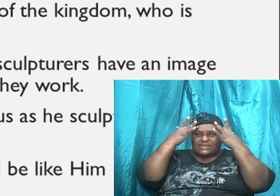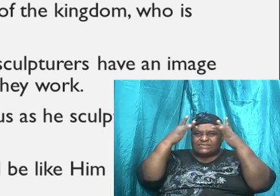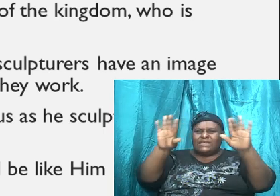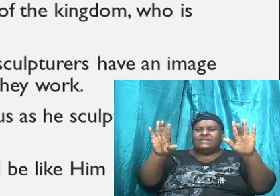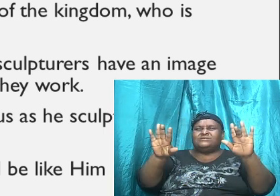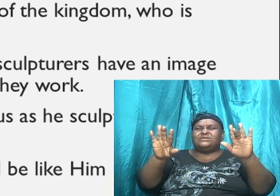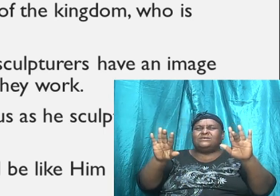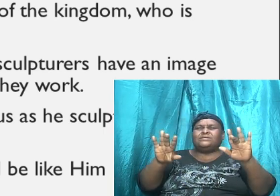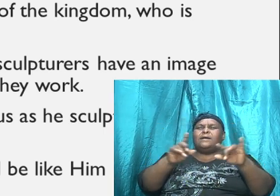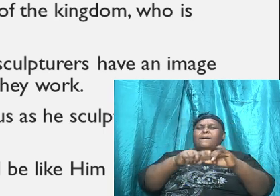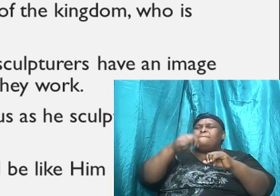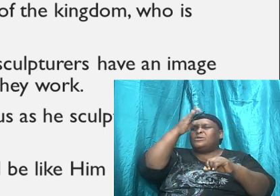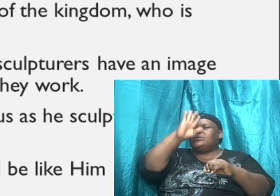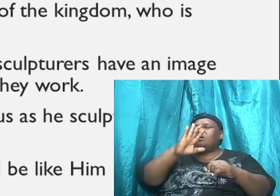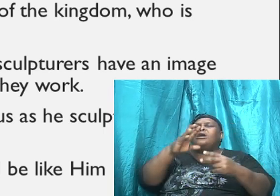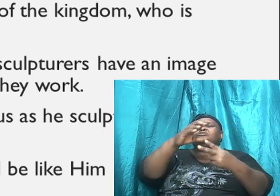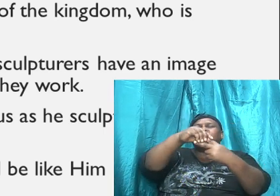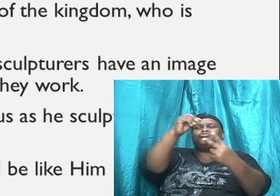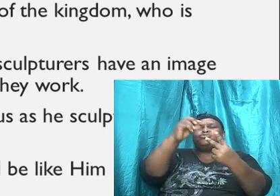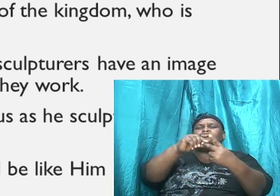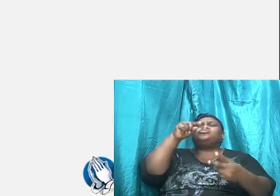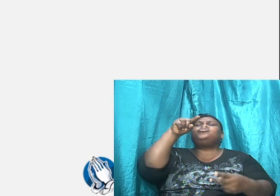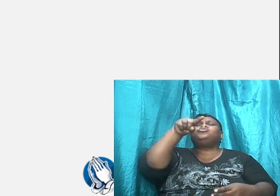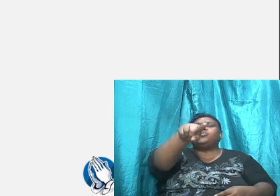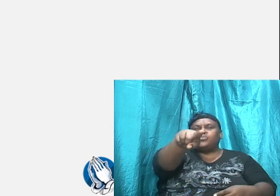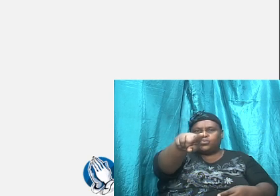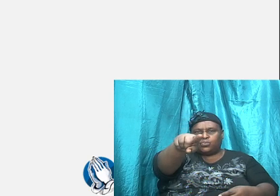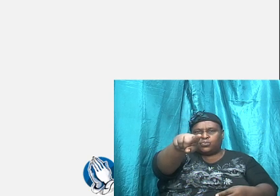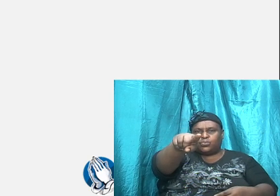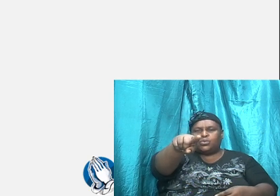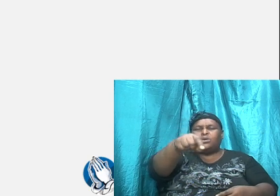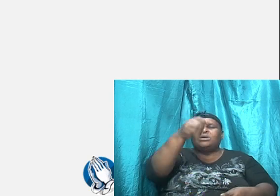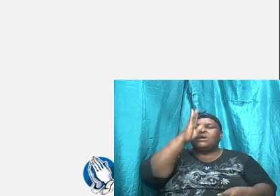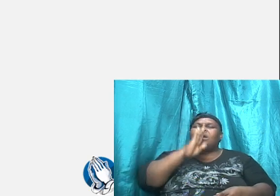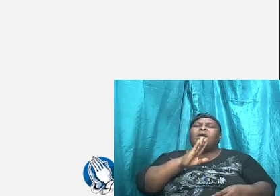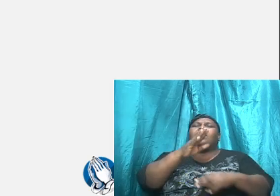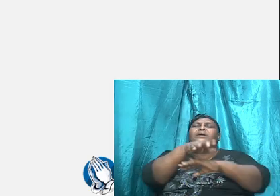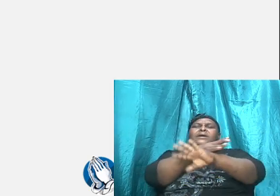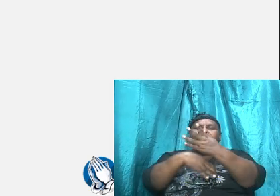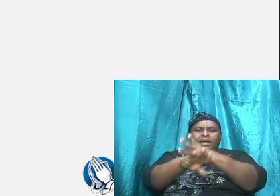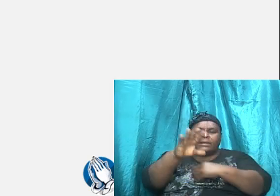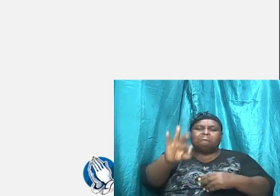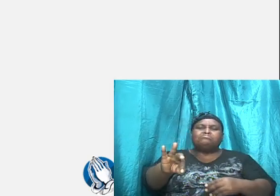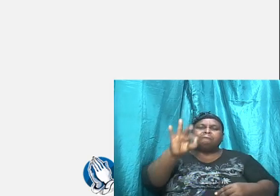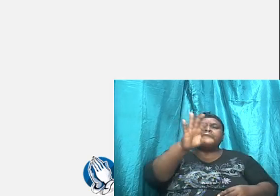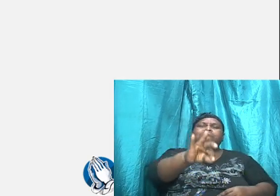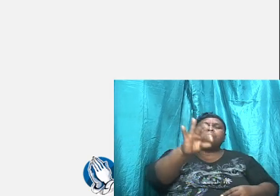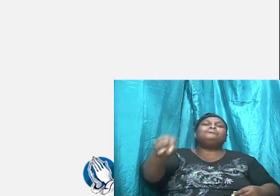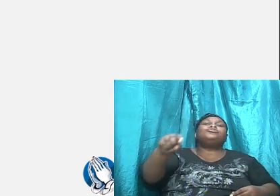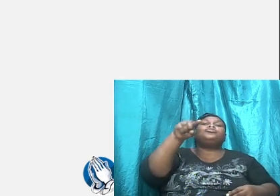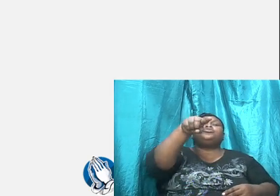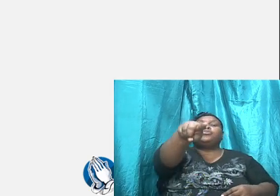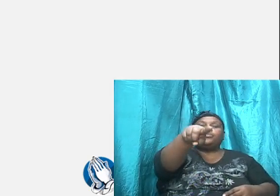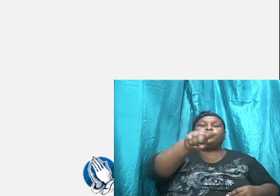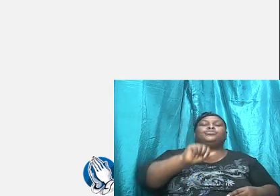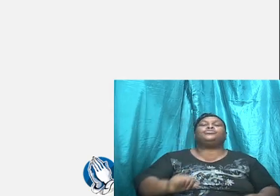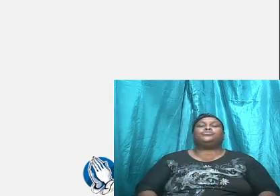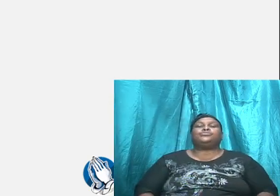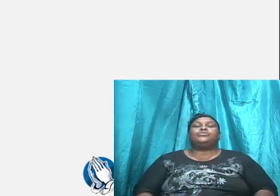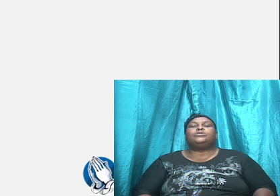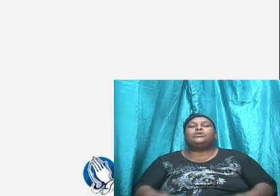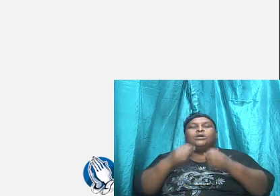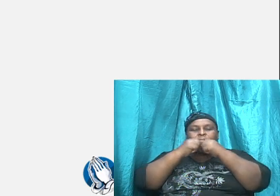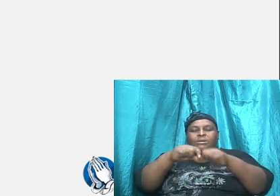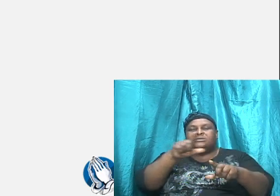chose us. He chose you. He handpicked you. Amen? That's the Lord.